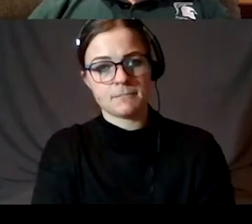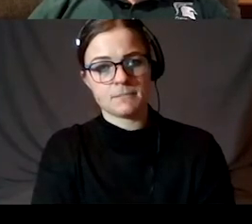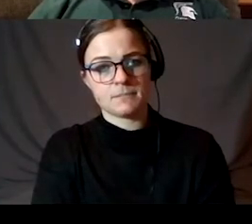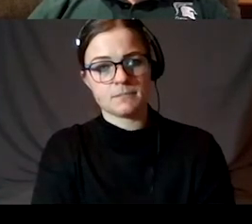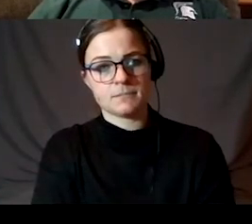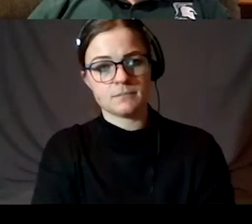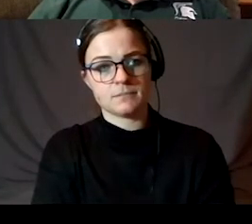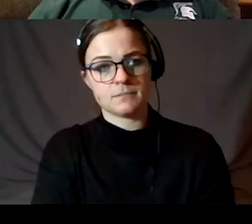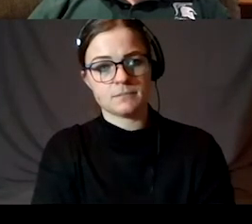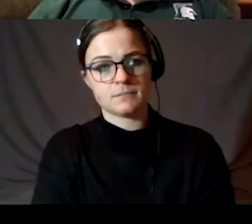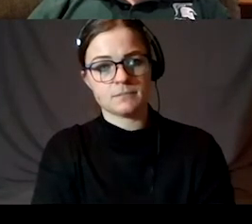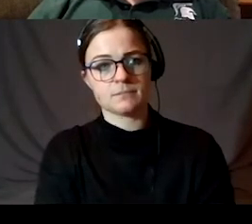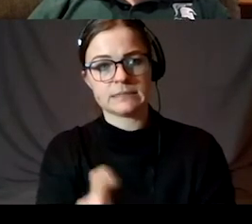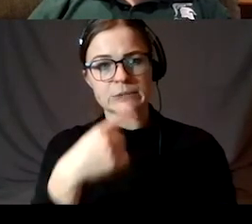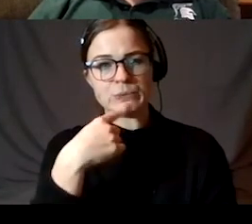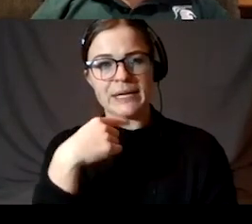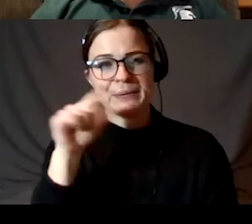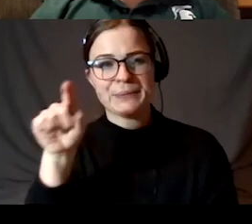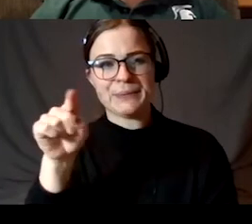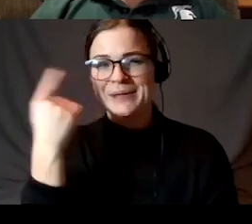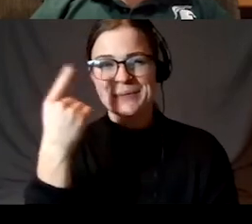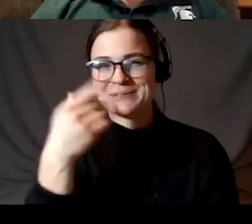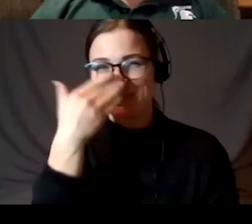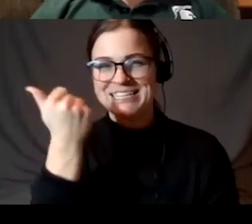Let me get my pointer, because I always seem to forget.